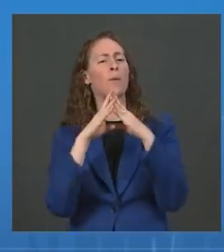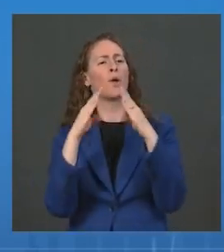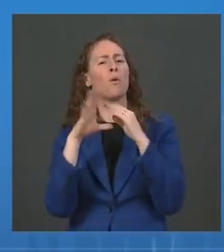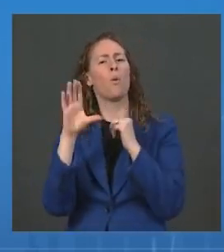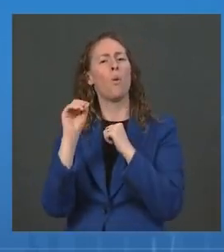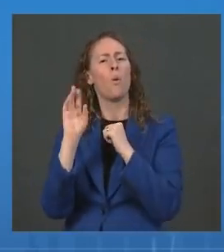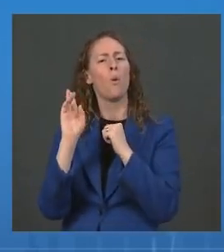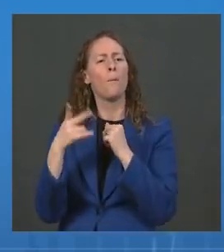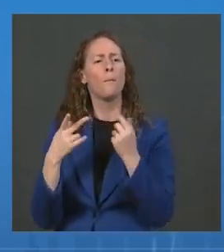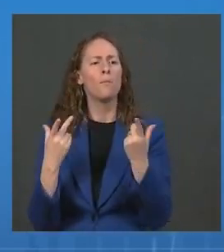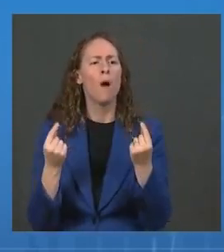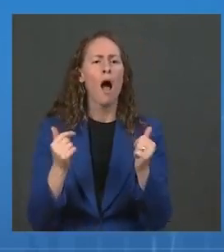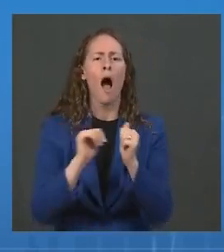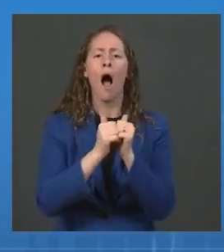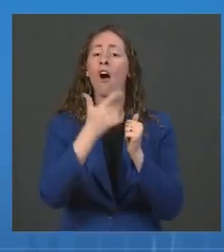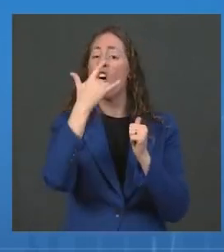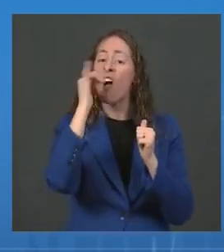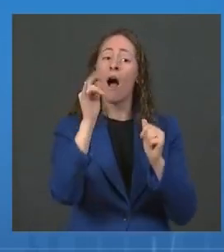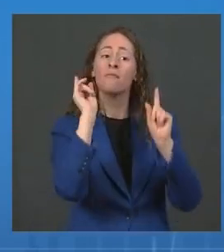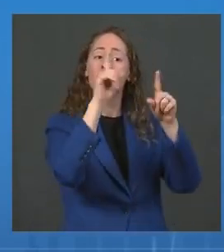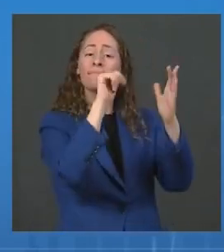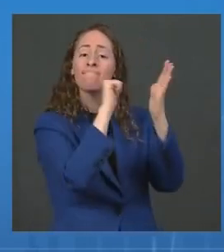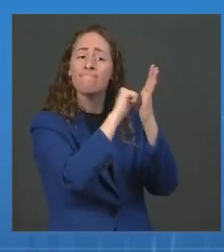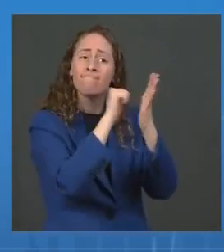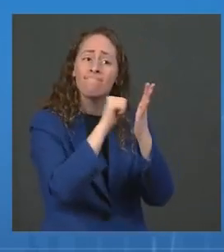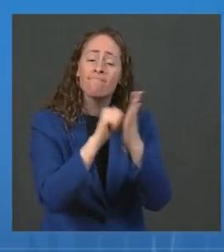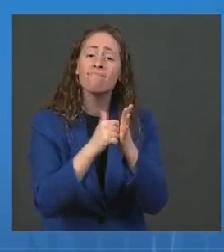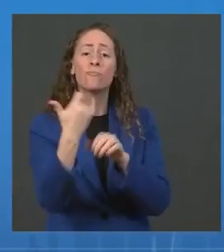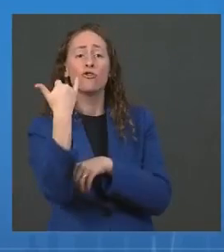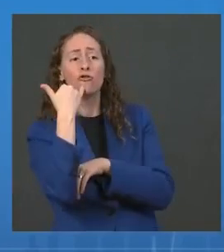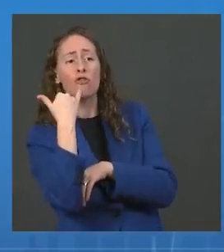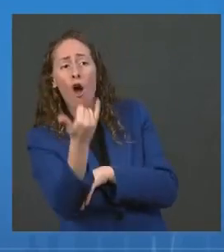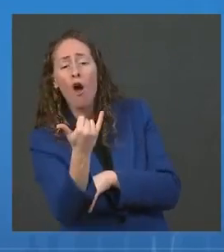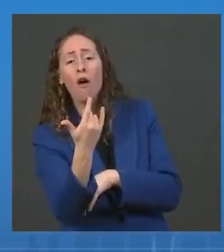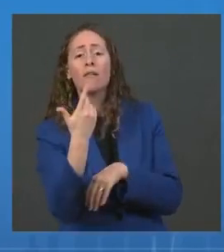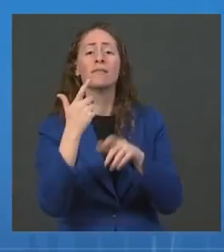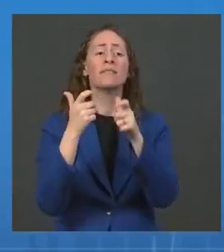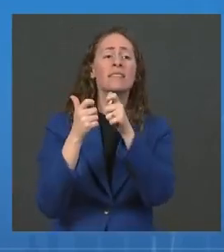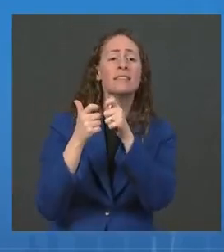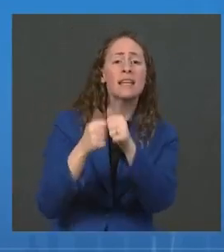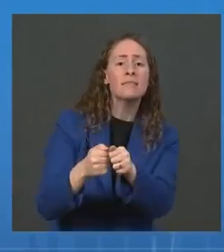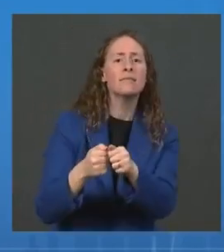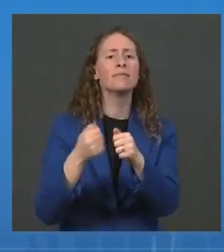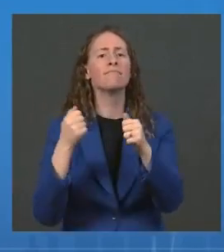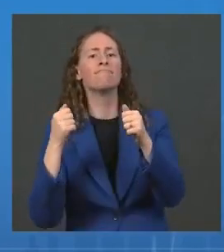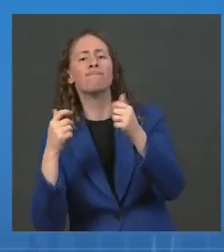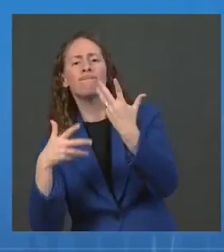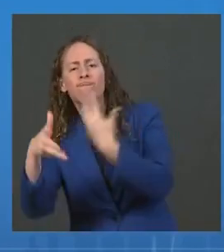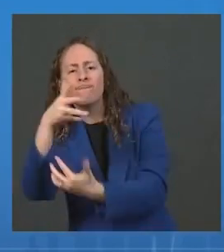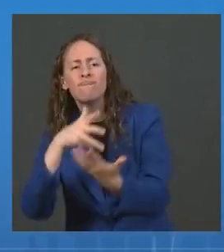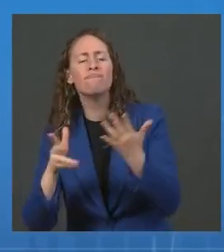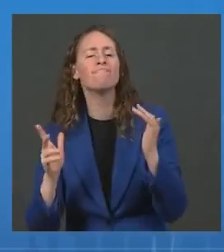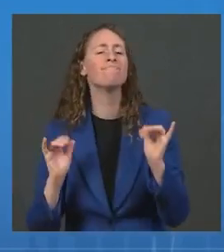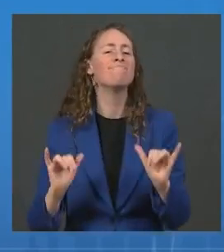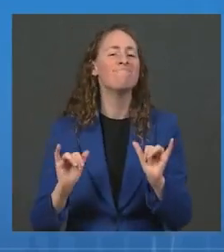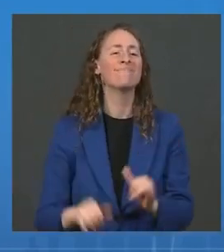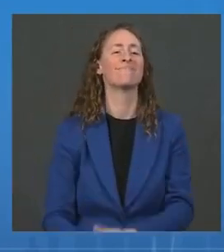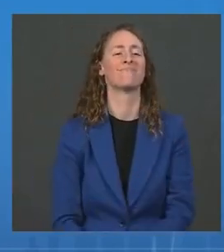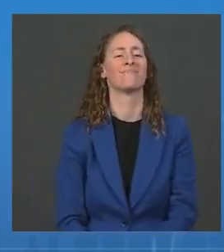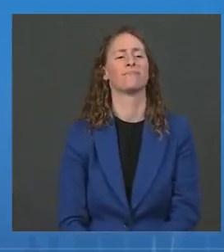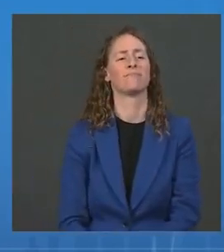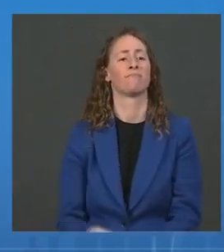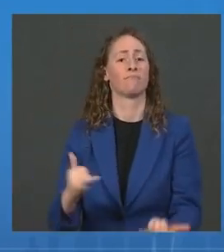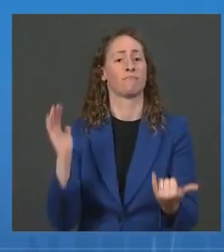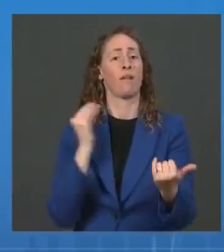phone calls, texting friends, and reaching out to folks in their community. I want to share some of the ways that our COVID-19 Community Corps members have been helping